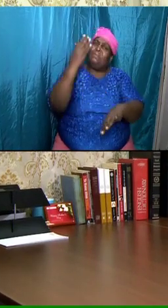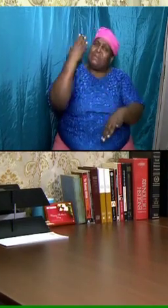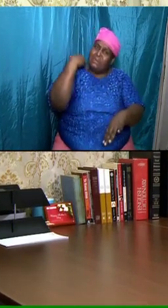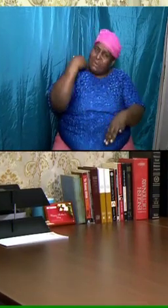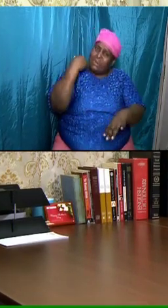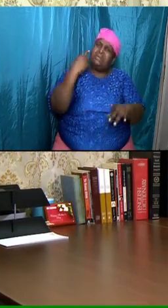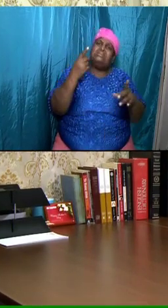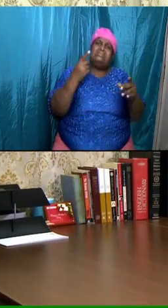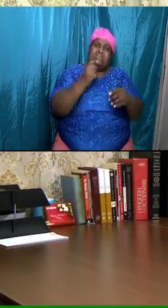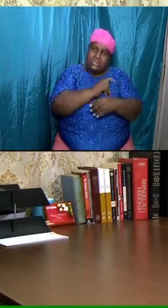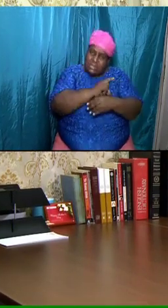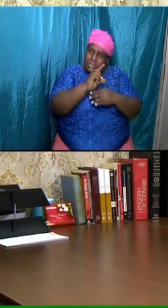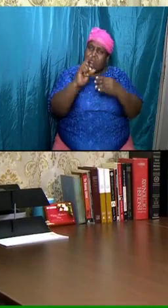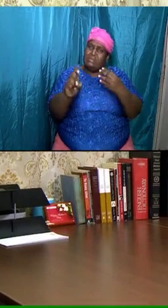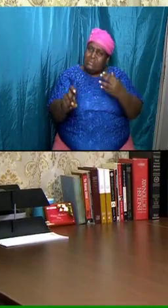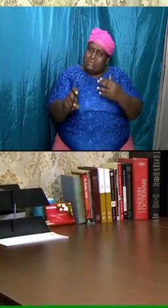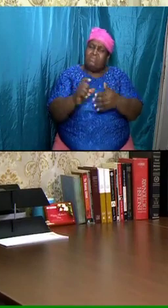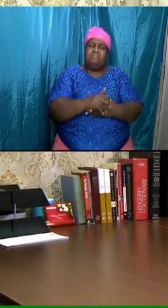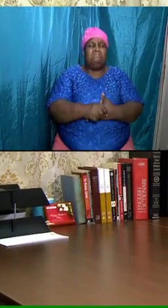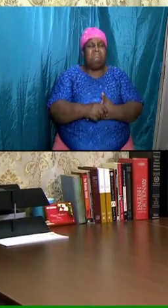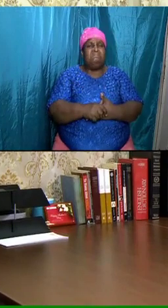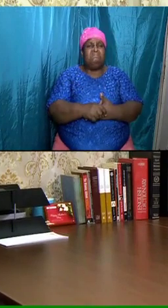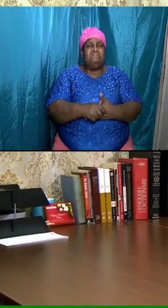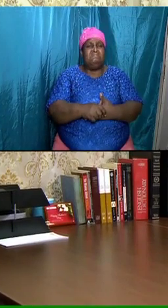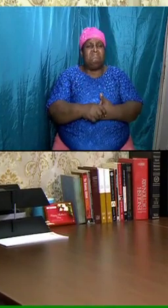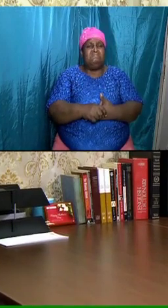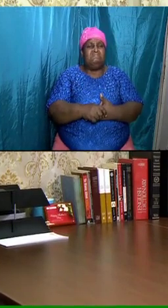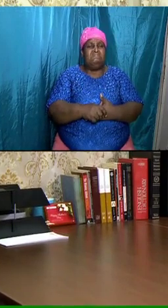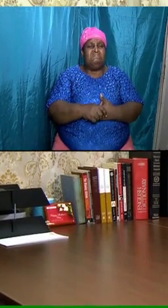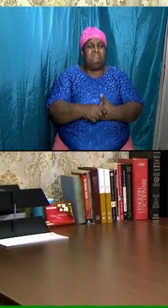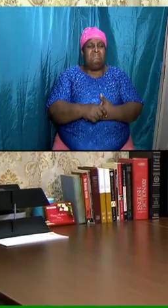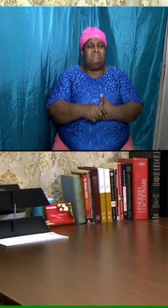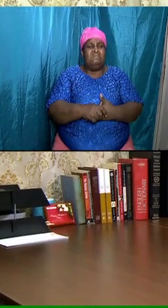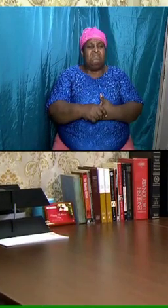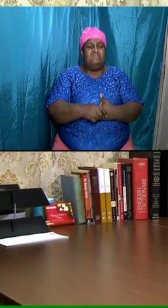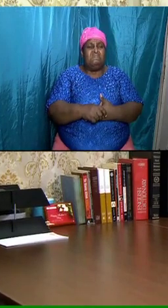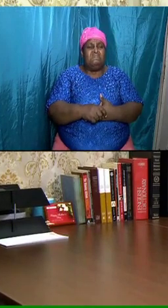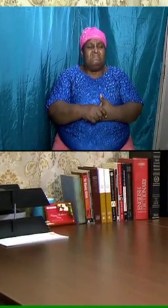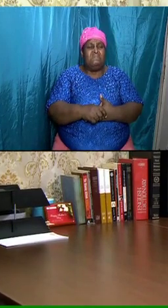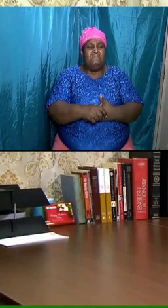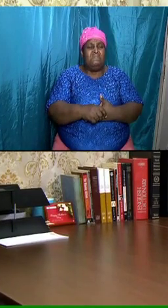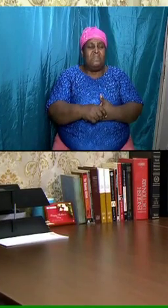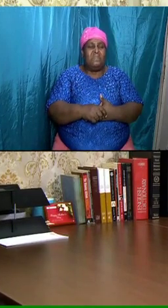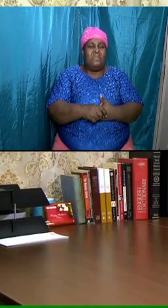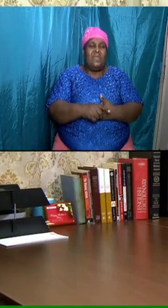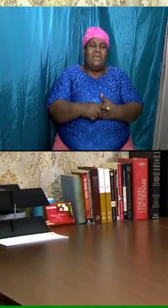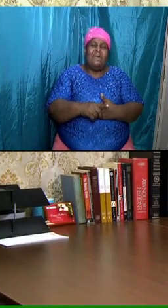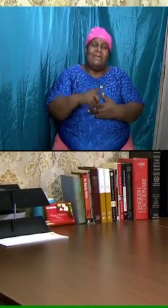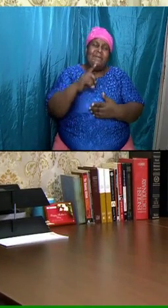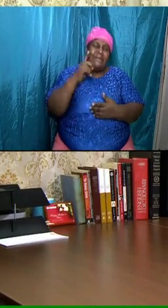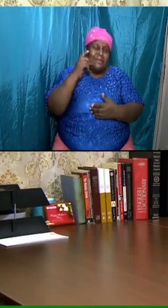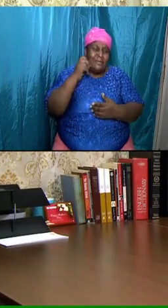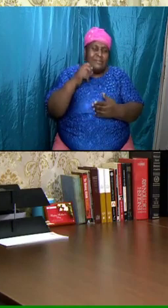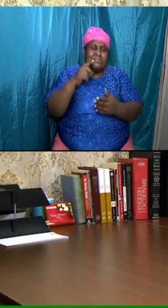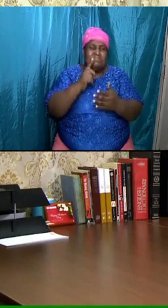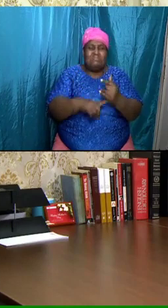what the bridegroom in jewish custom did so guess what he left